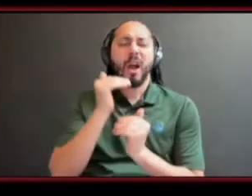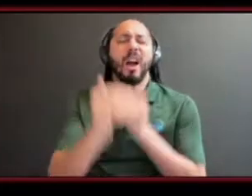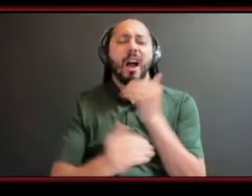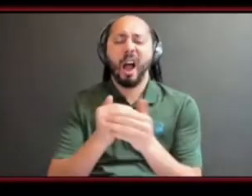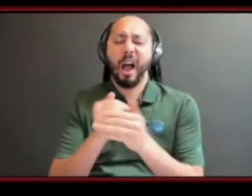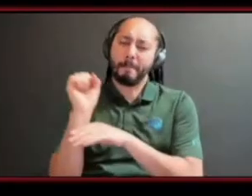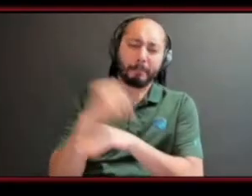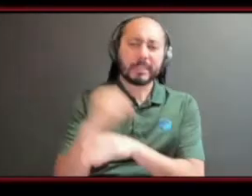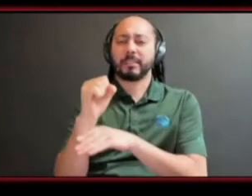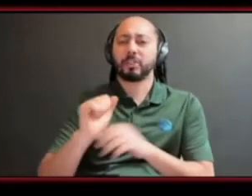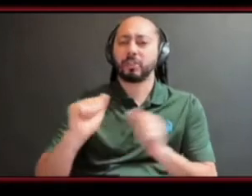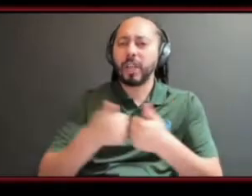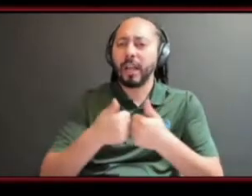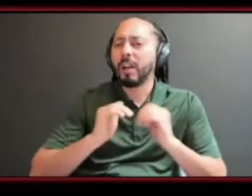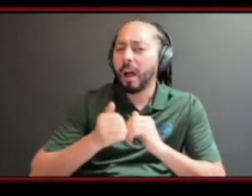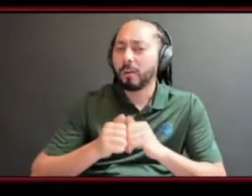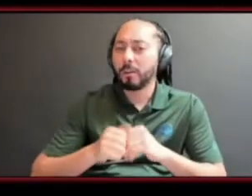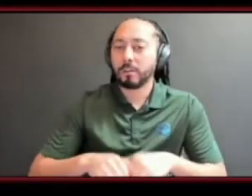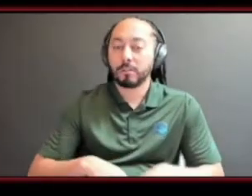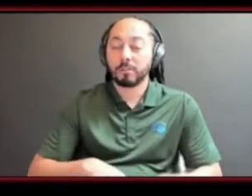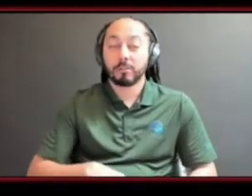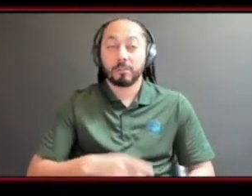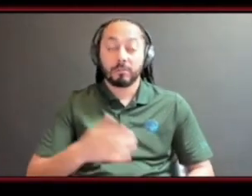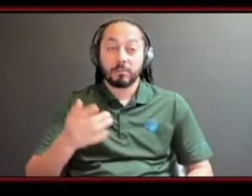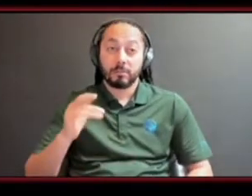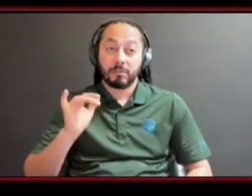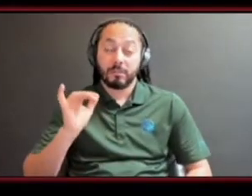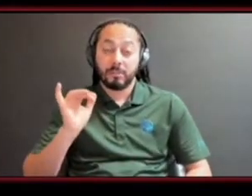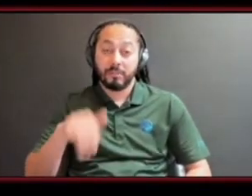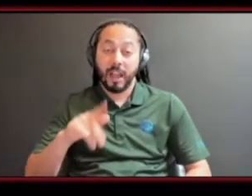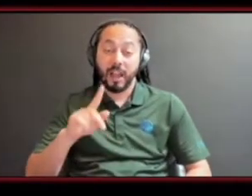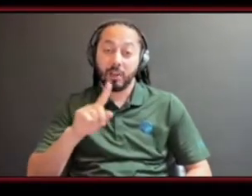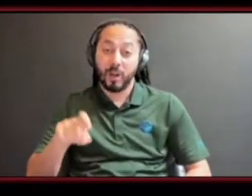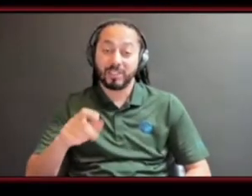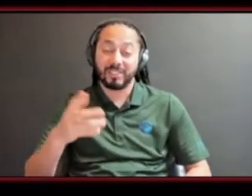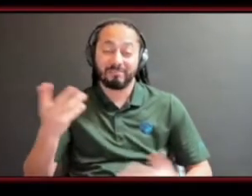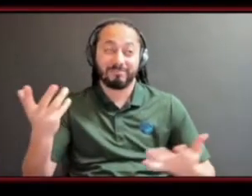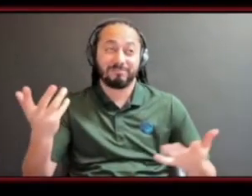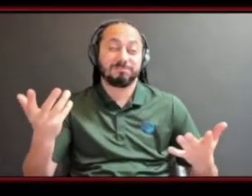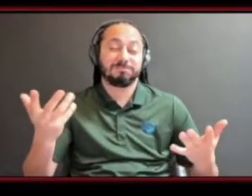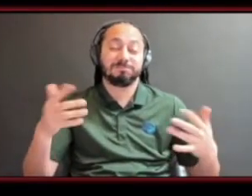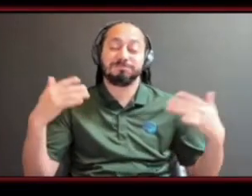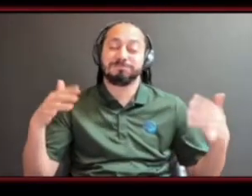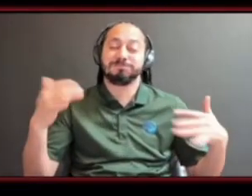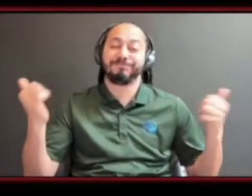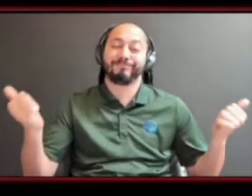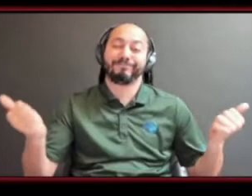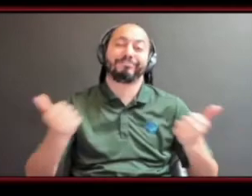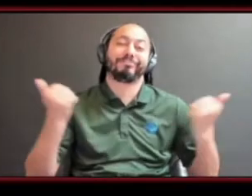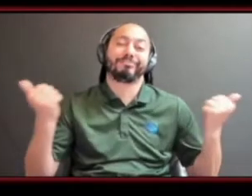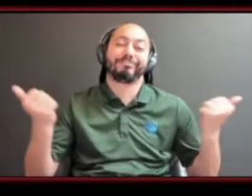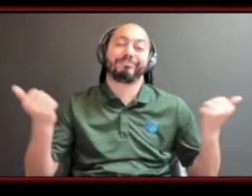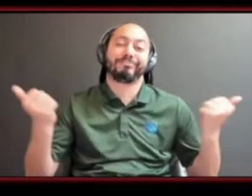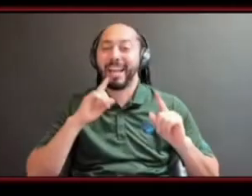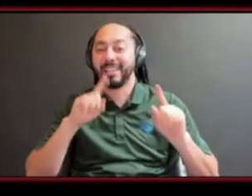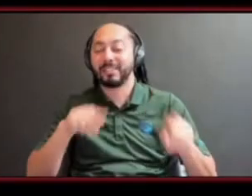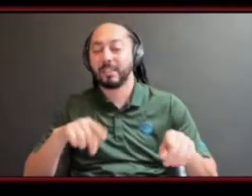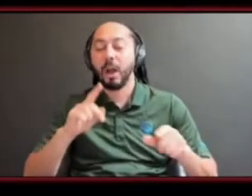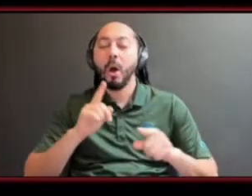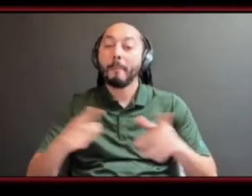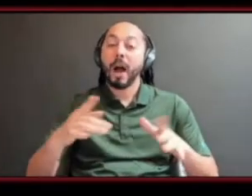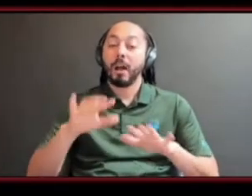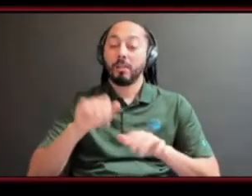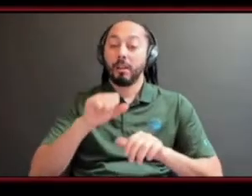um it's such a loaded question because it's there's so much um and it in terms of the obstacles that are